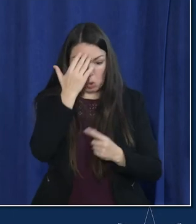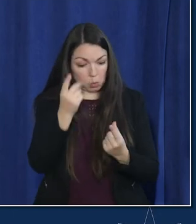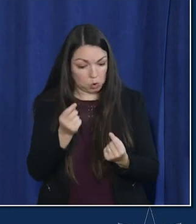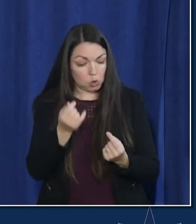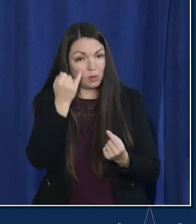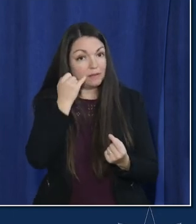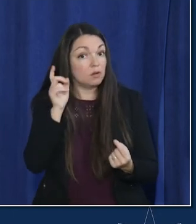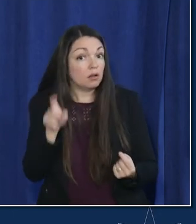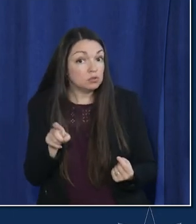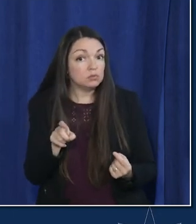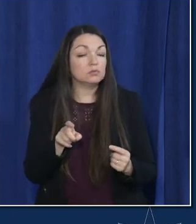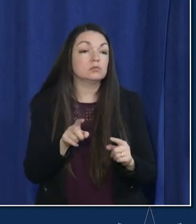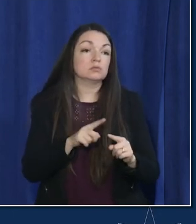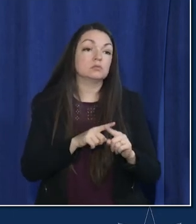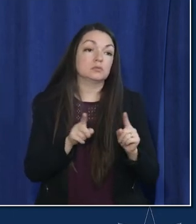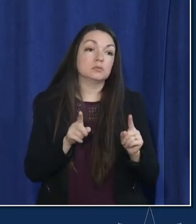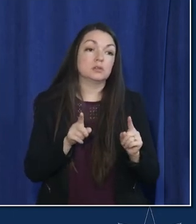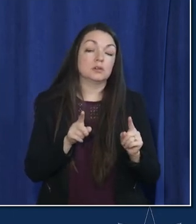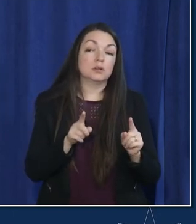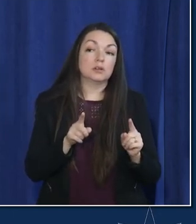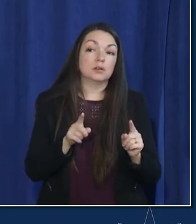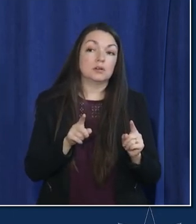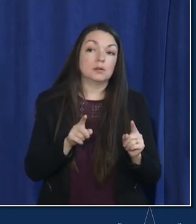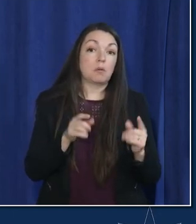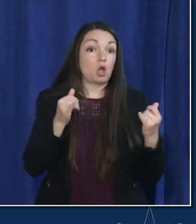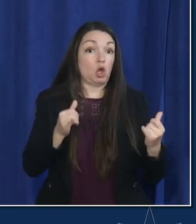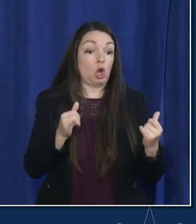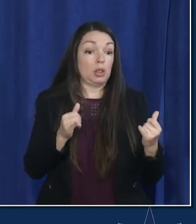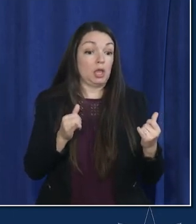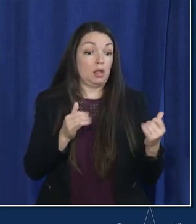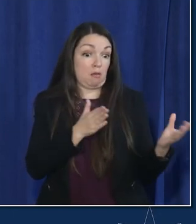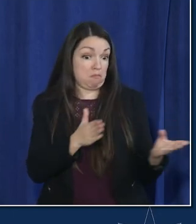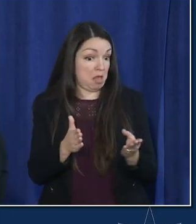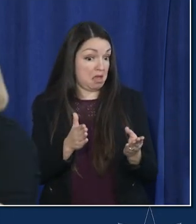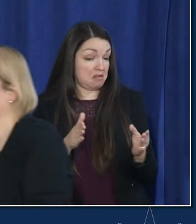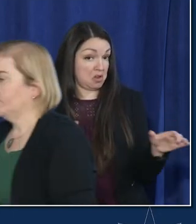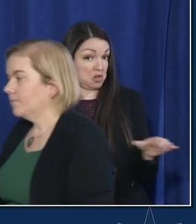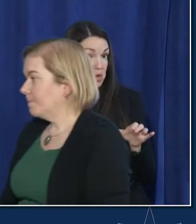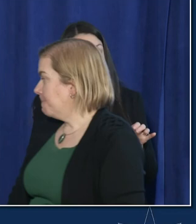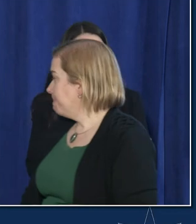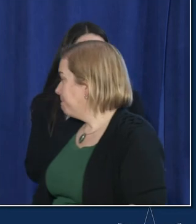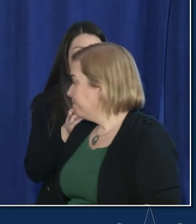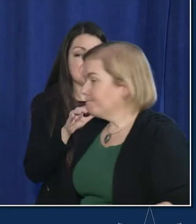make some of those shifts um but there are not current plans to do that thanks